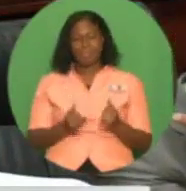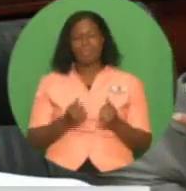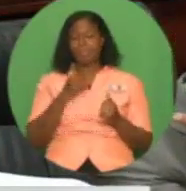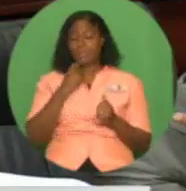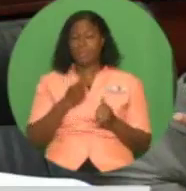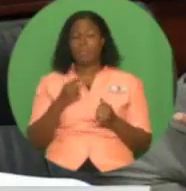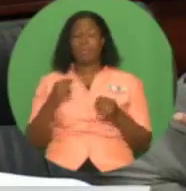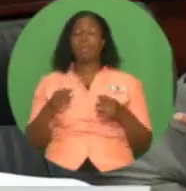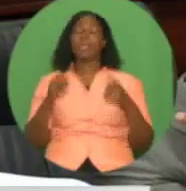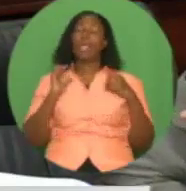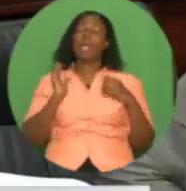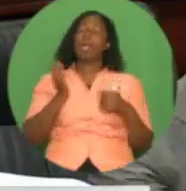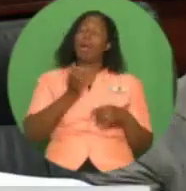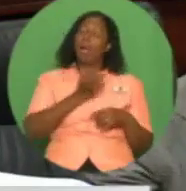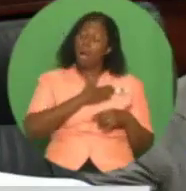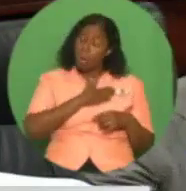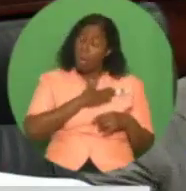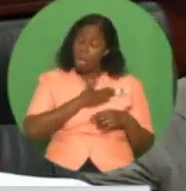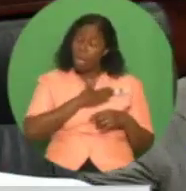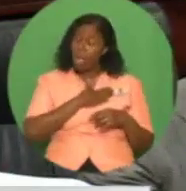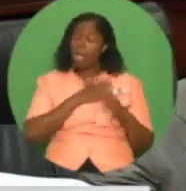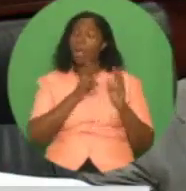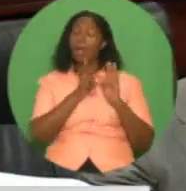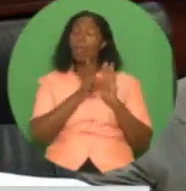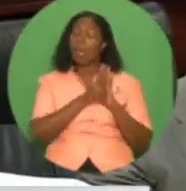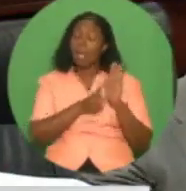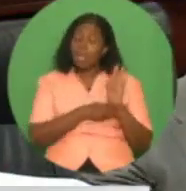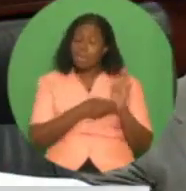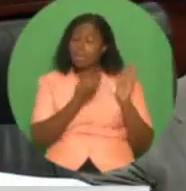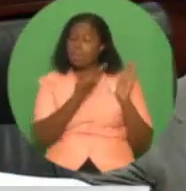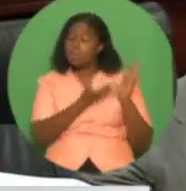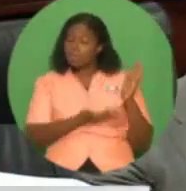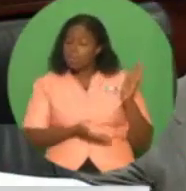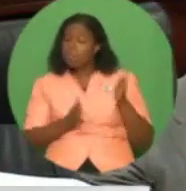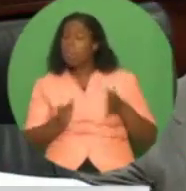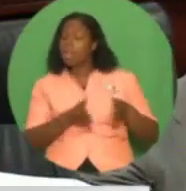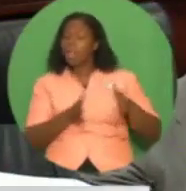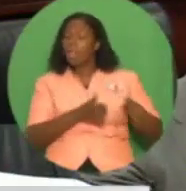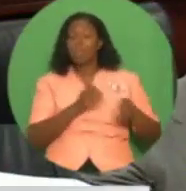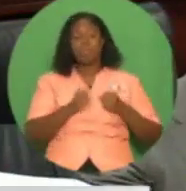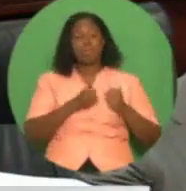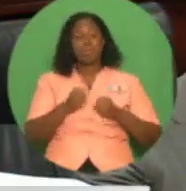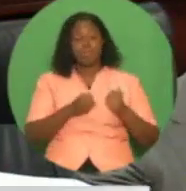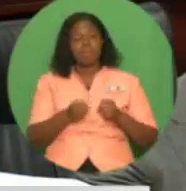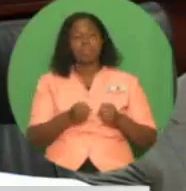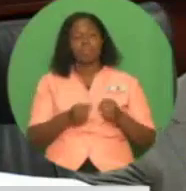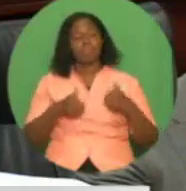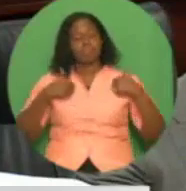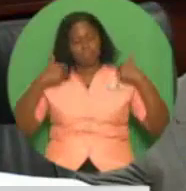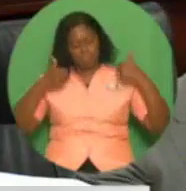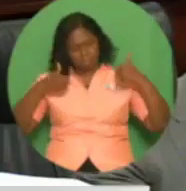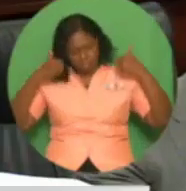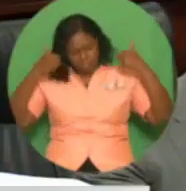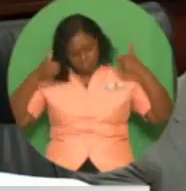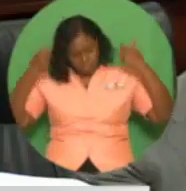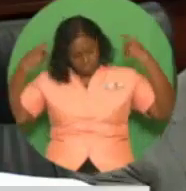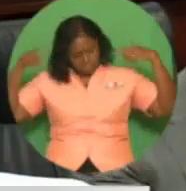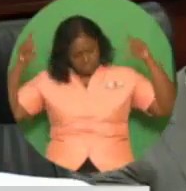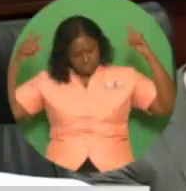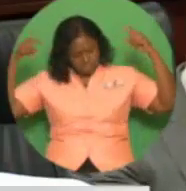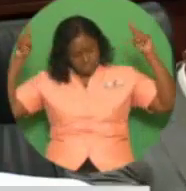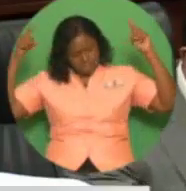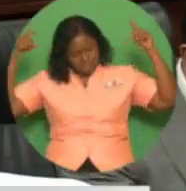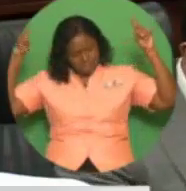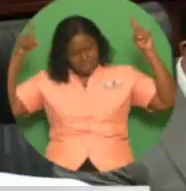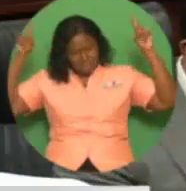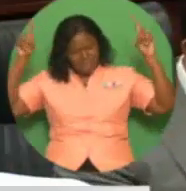We have witnessed an outpouring of patriotism from our national community in response to the outstanding performances of our